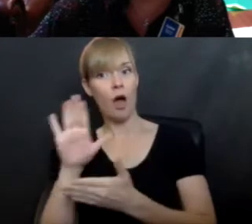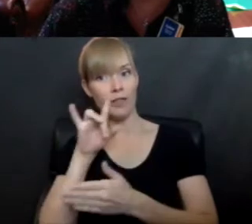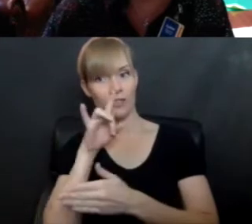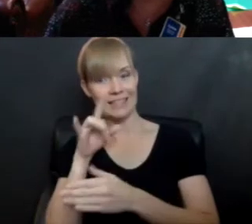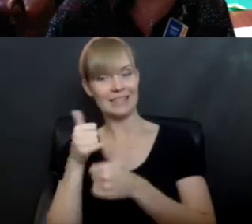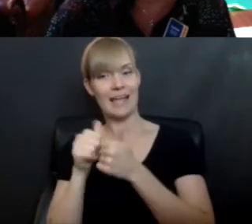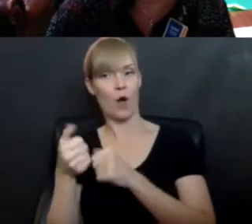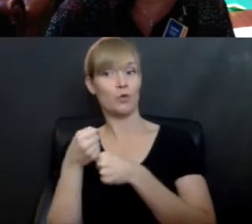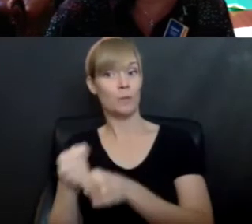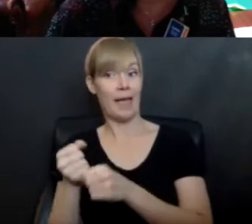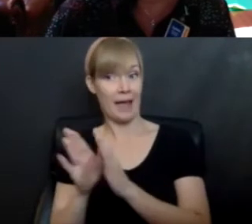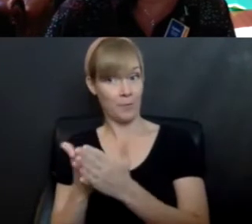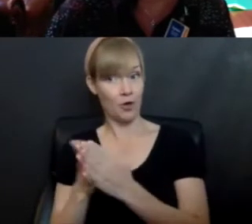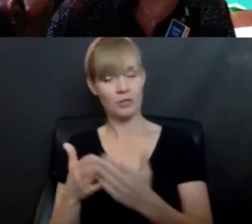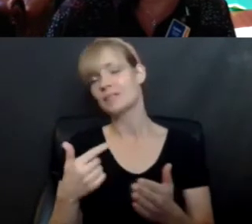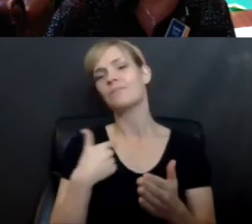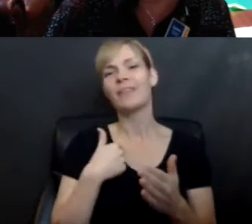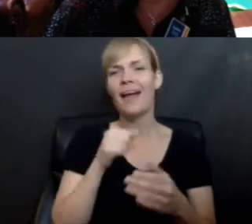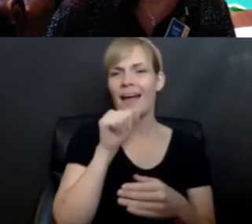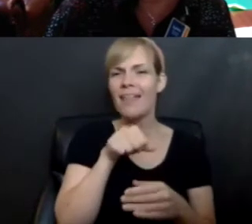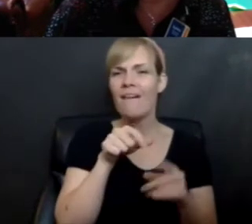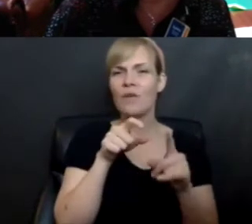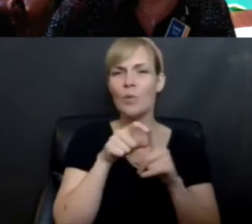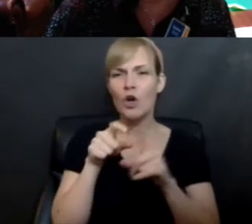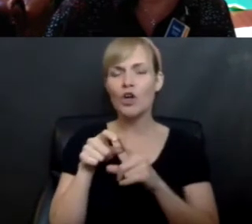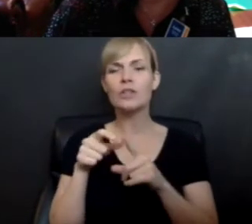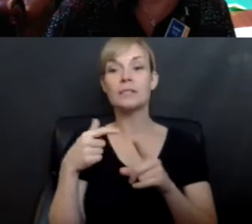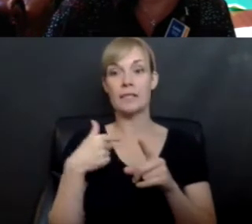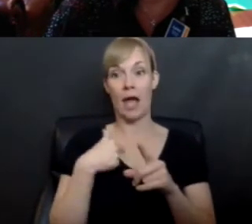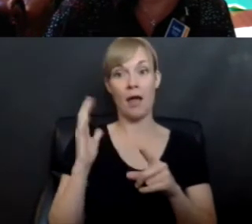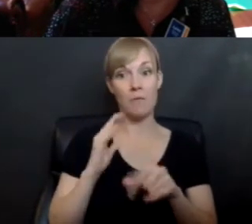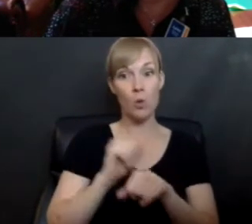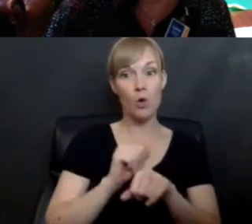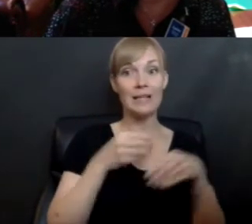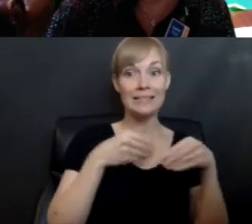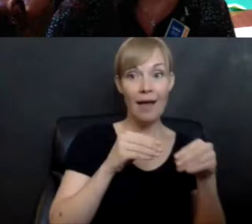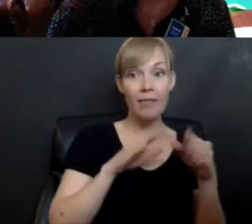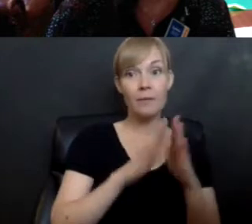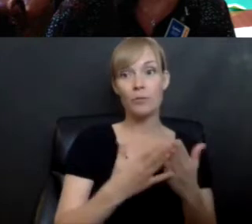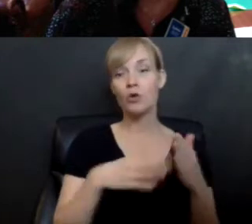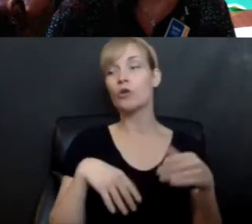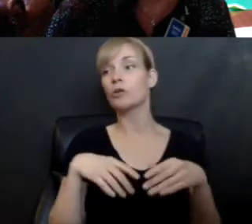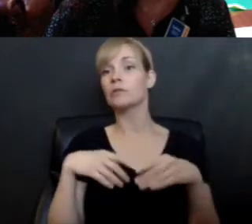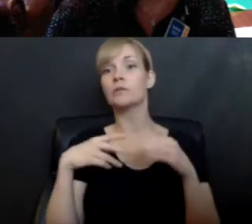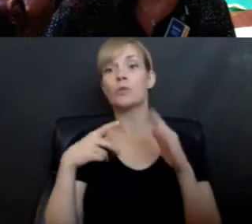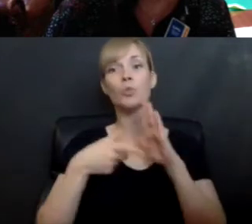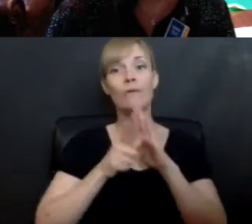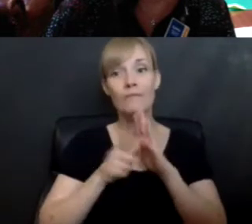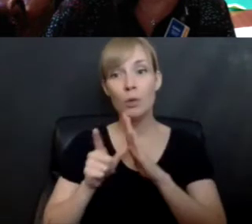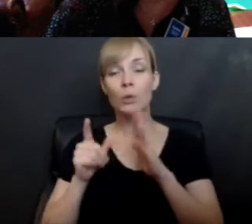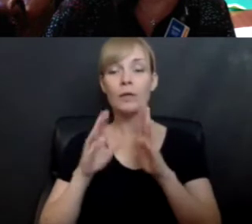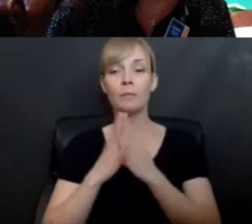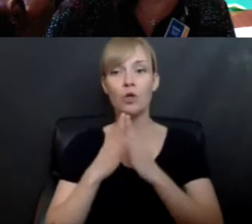I love words. I love I've been a bookseller, a book reviewer. I'm just surrounded by words all the time. I'm what's called a